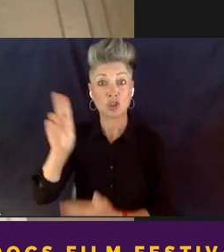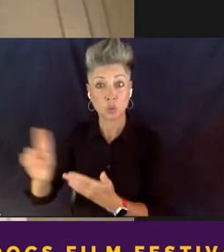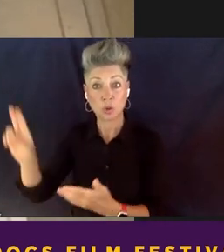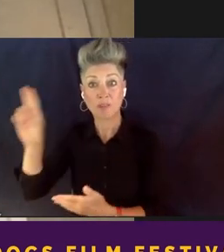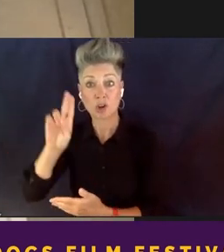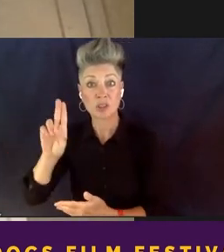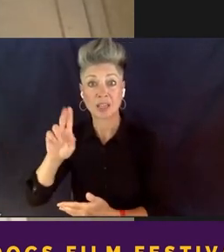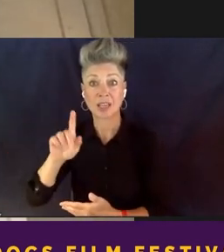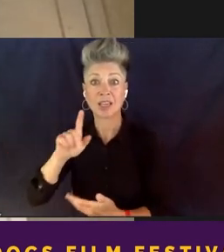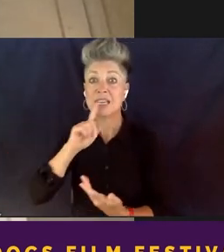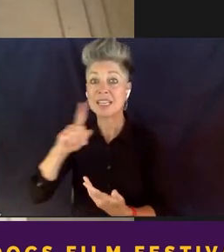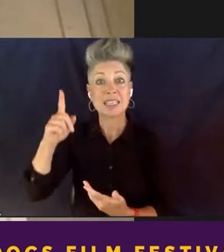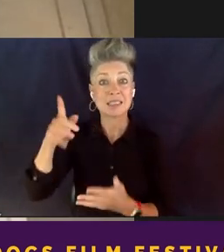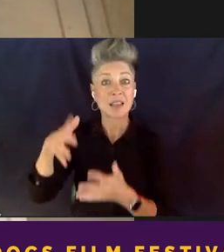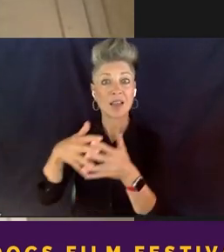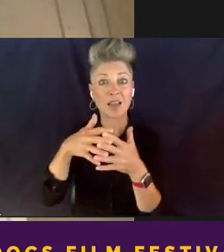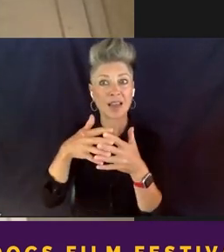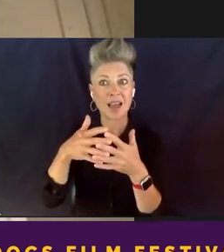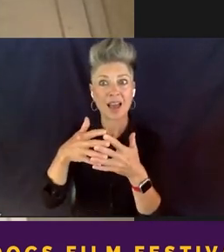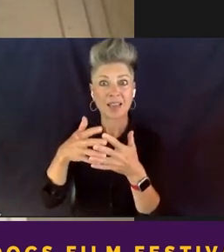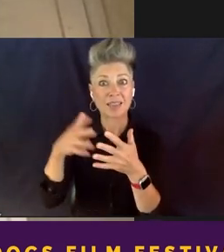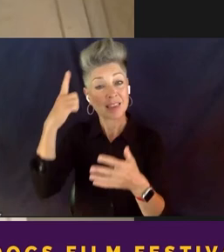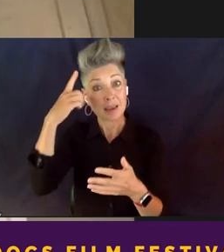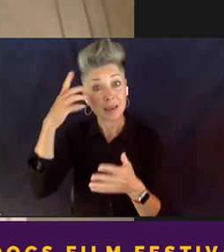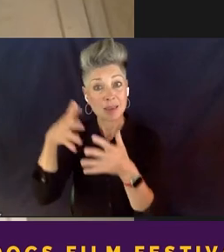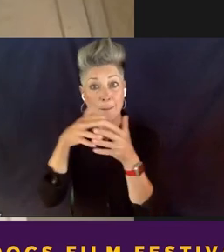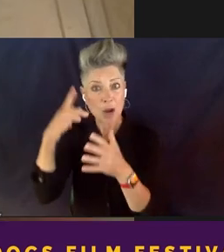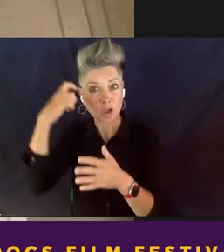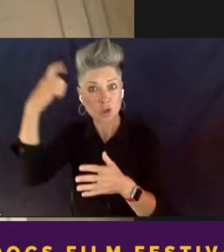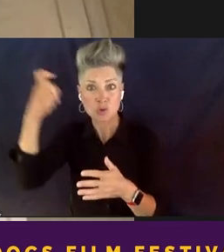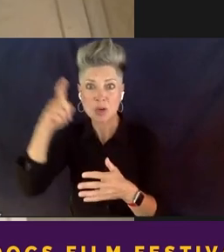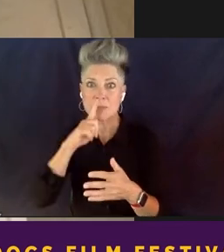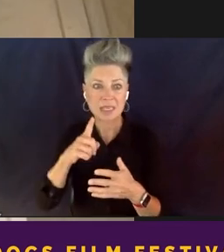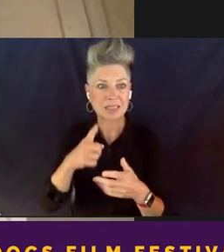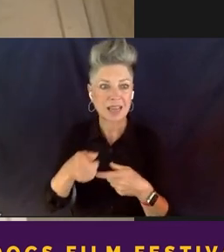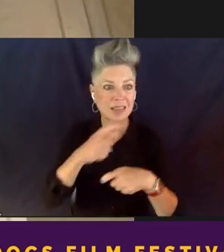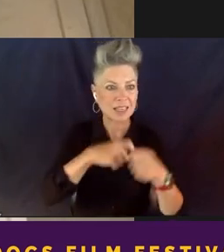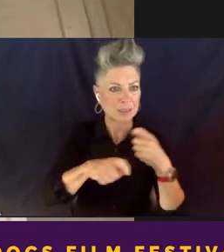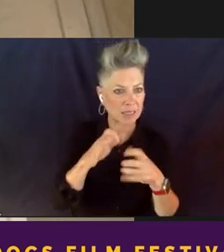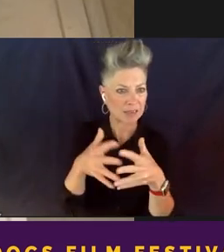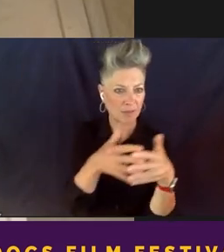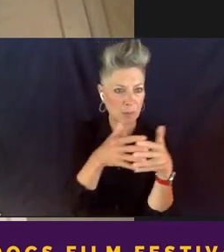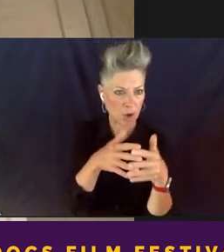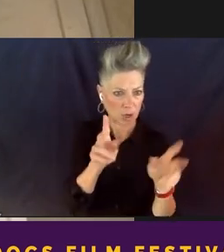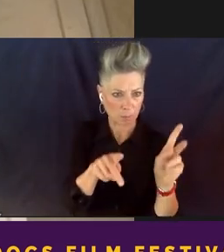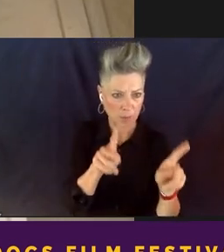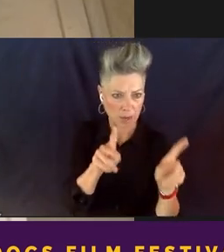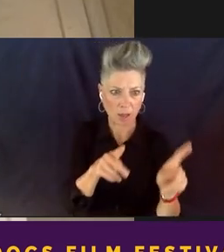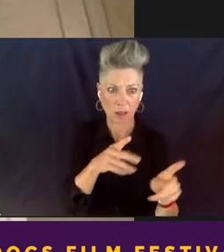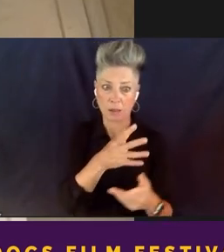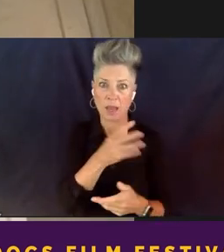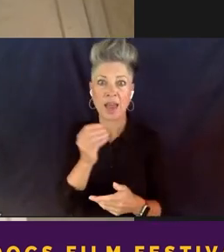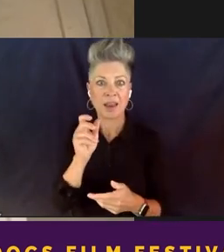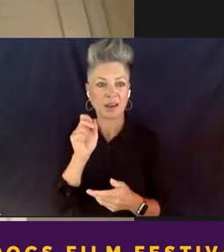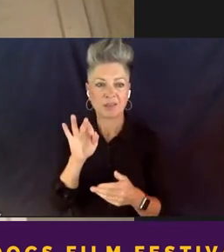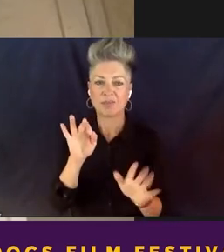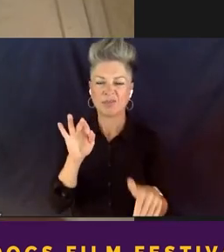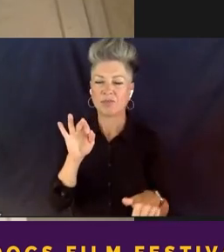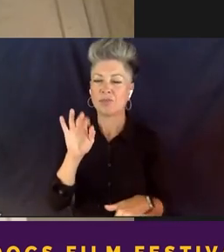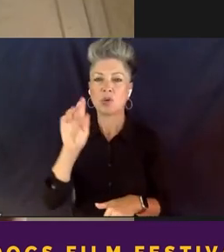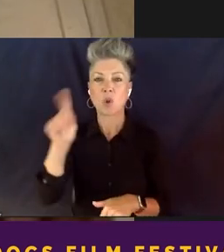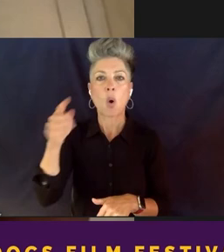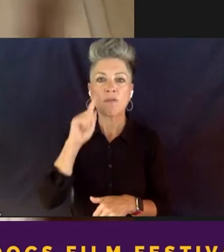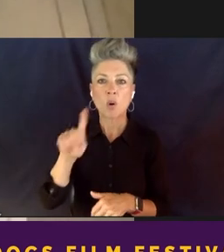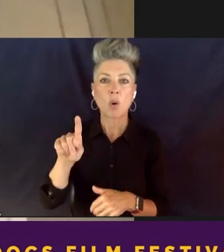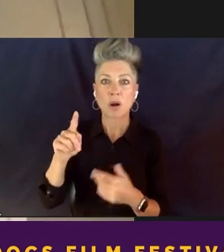dream at the expense of the American Negro? And he said, if he goes to that event, and if you're going to pay him for the event, then he